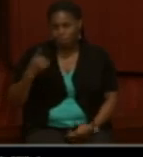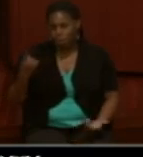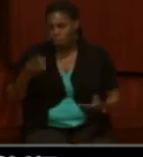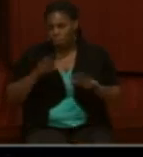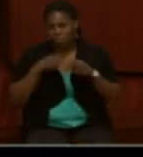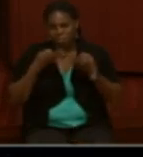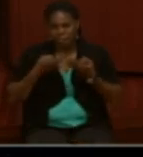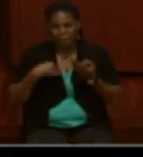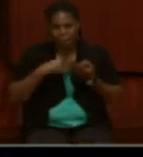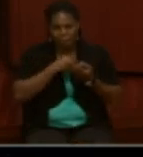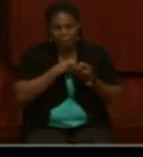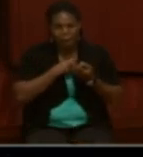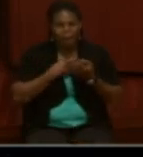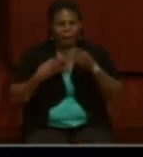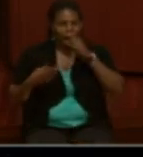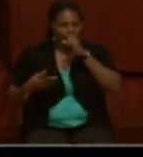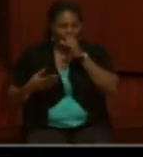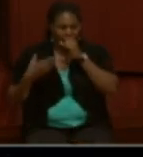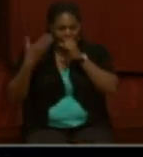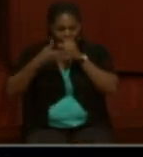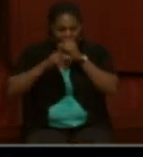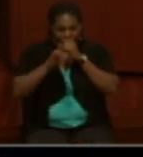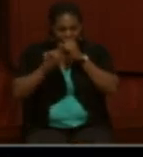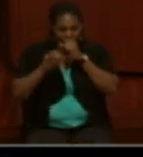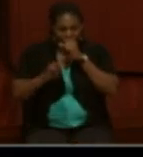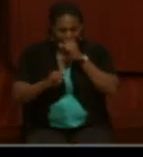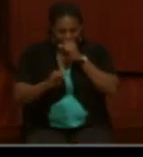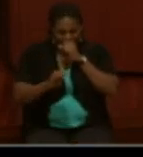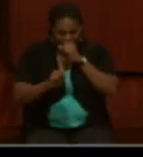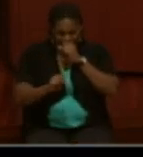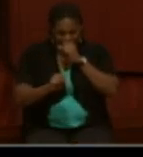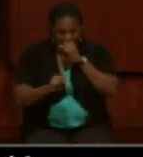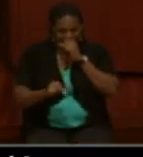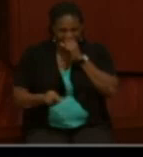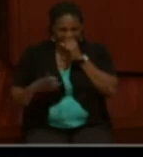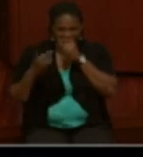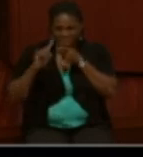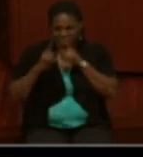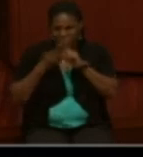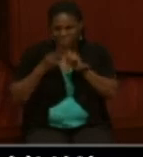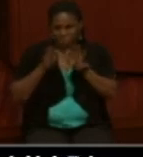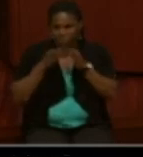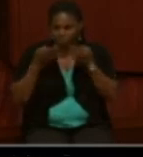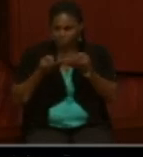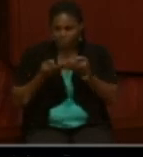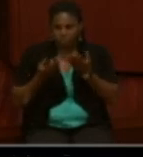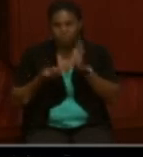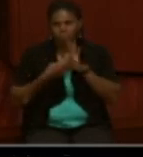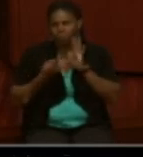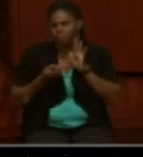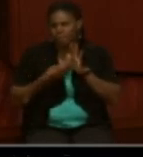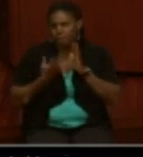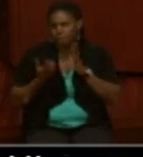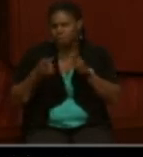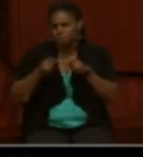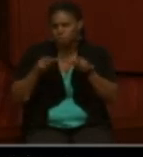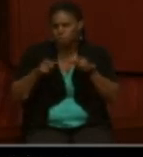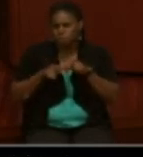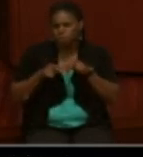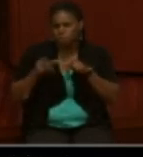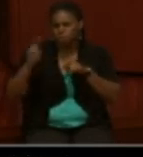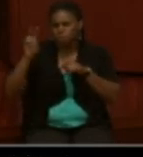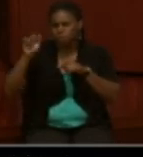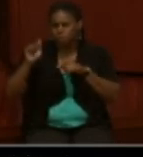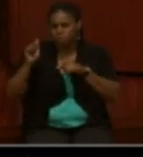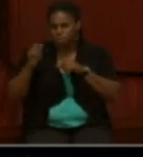kin. It could have been the superintendent of the cemetery. It could have been a friend of the family. In some cases it was a local veterans organization.